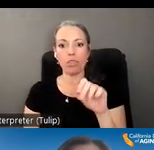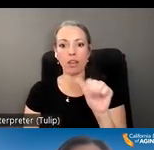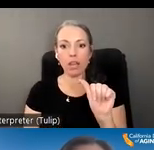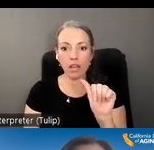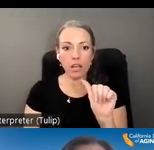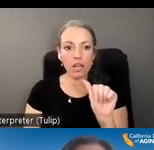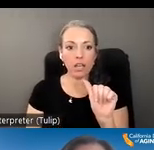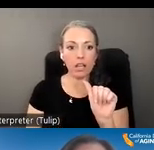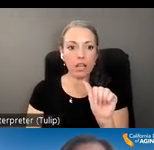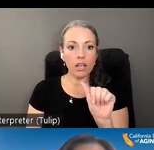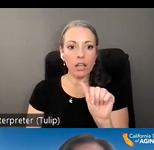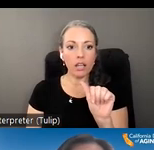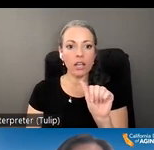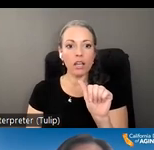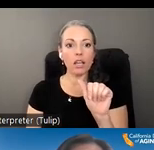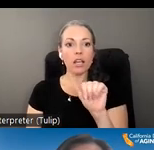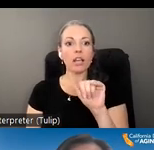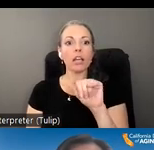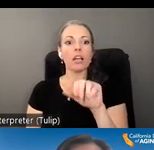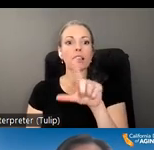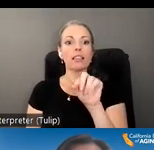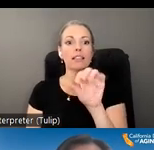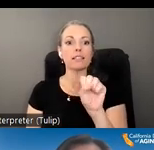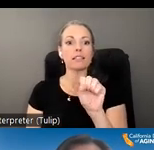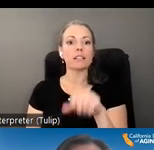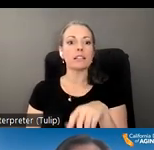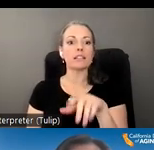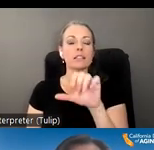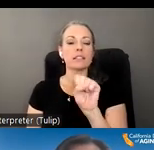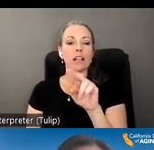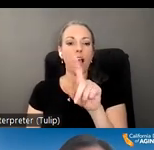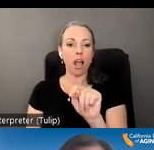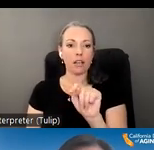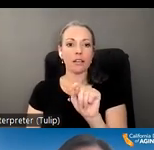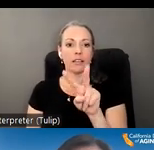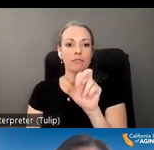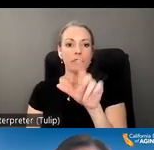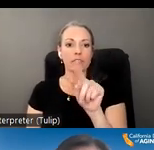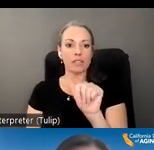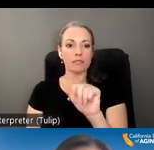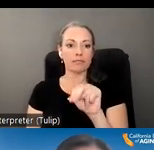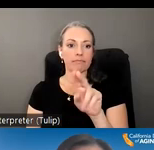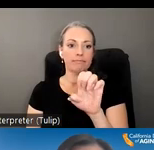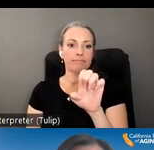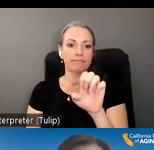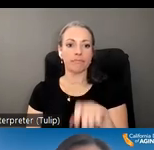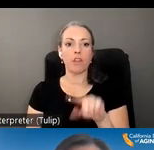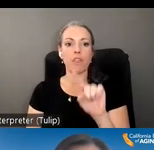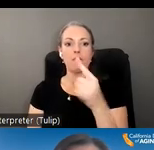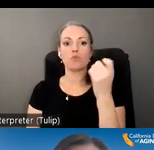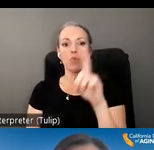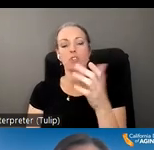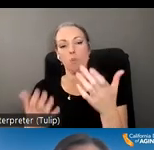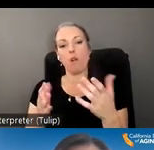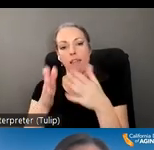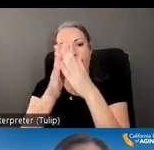Jim Trajari, Lisa Nirenberg, Scott Parello, and Vivian Mabaku. And the first question I'd like to ask the